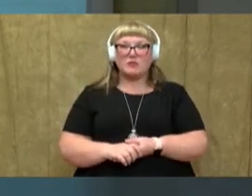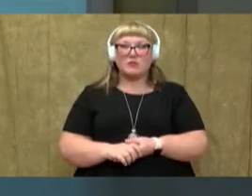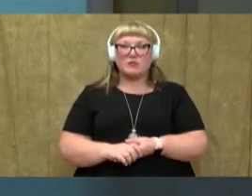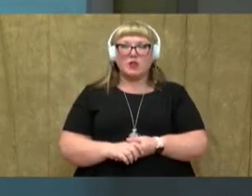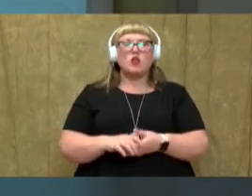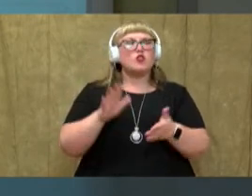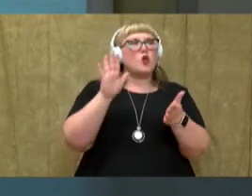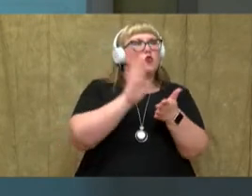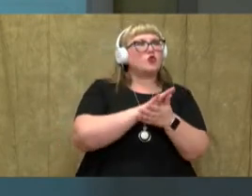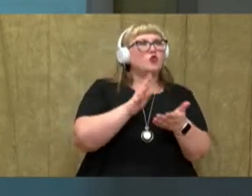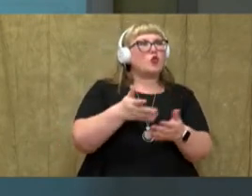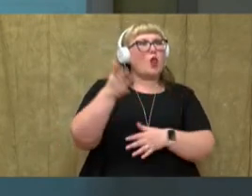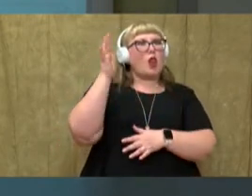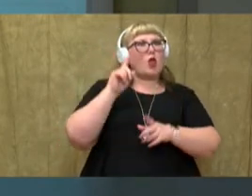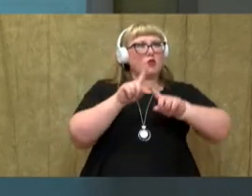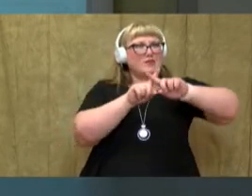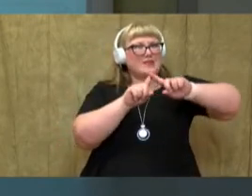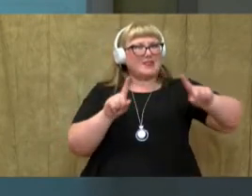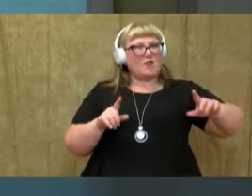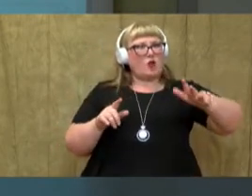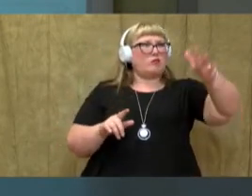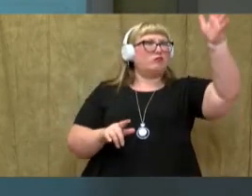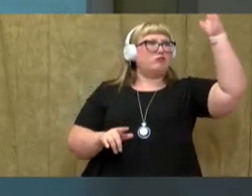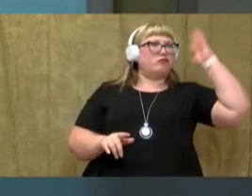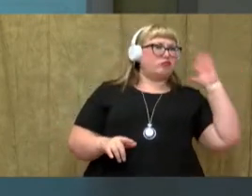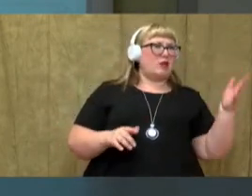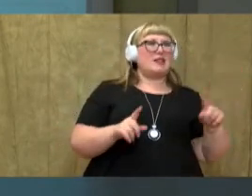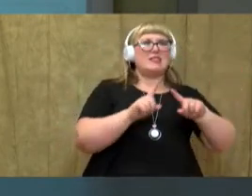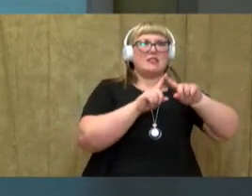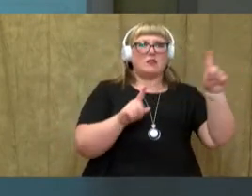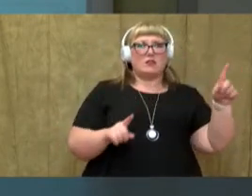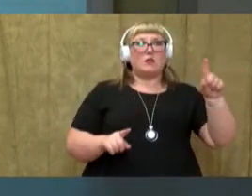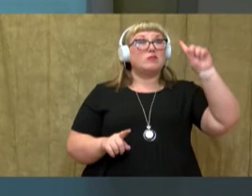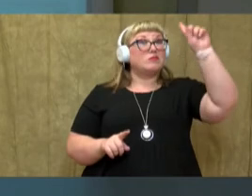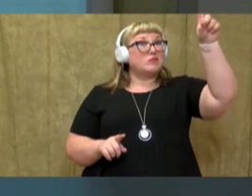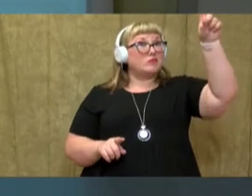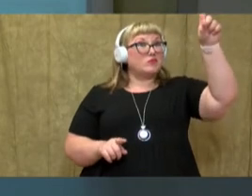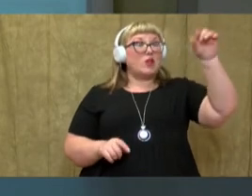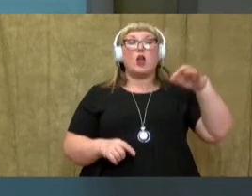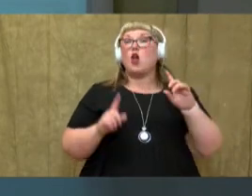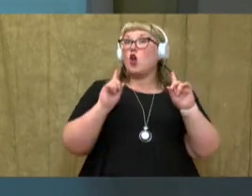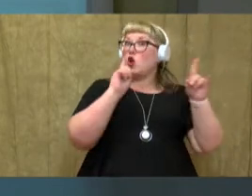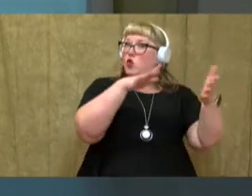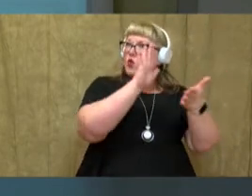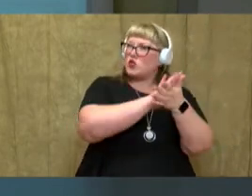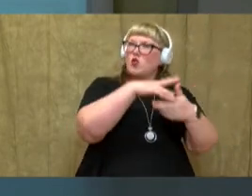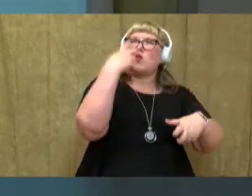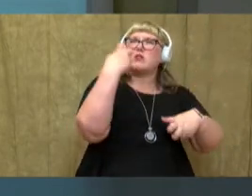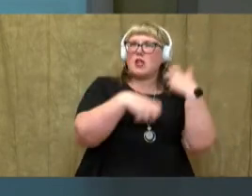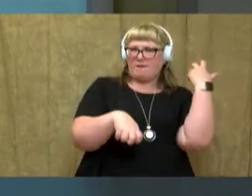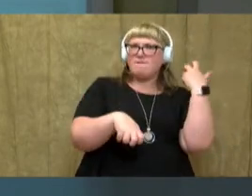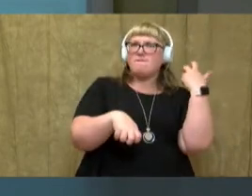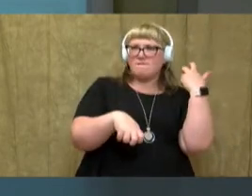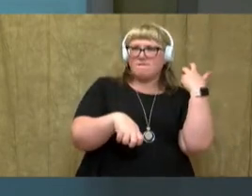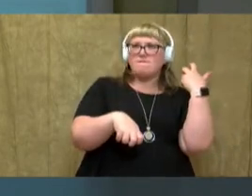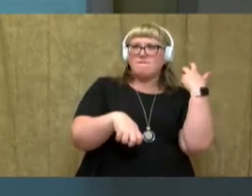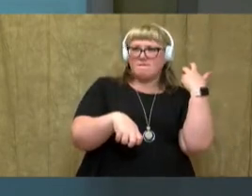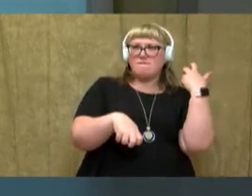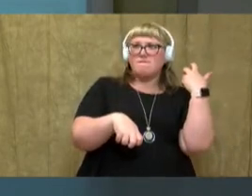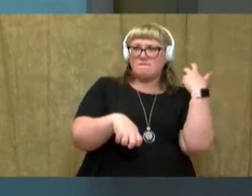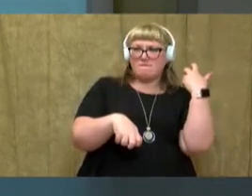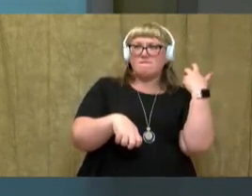ago were different. There were a lot of ways that they were different. Getting to school was hard. A long time ago, remember it said